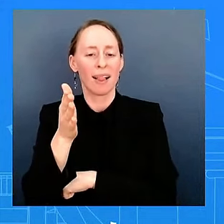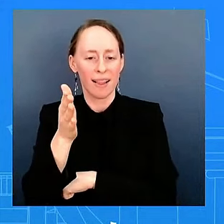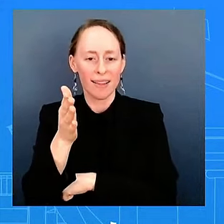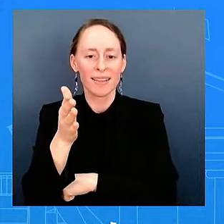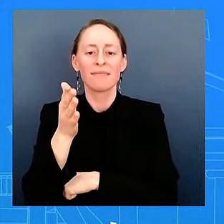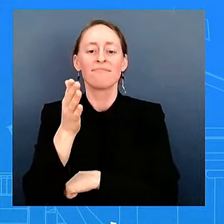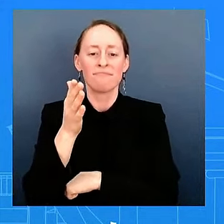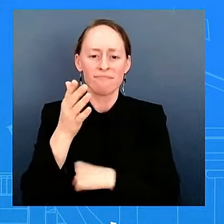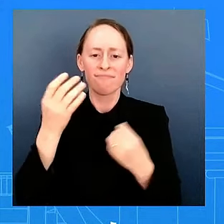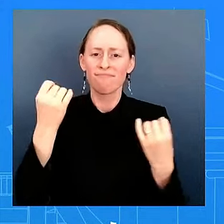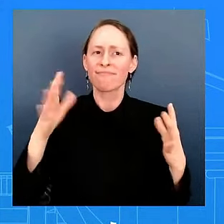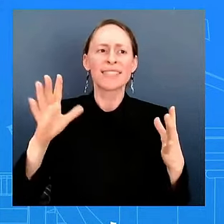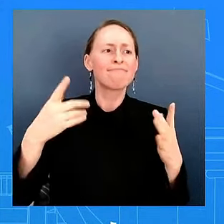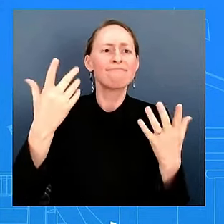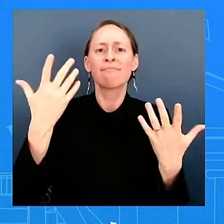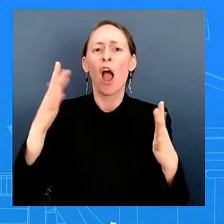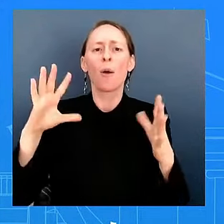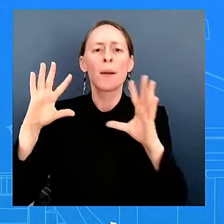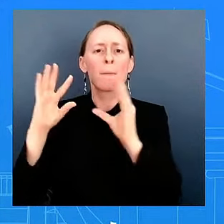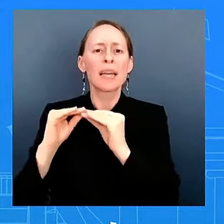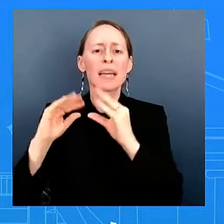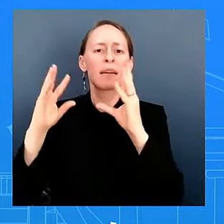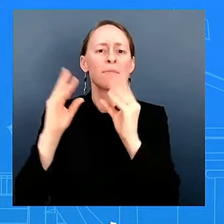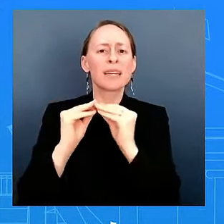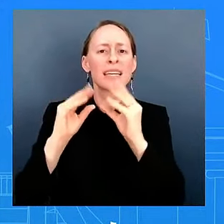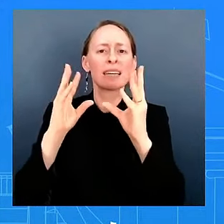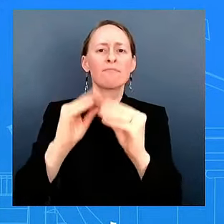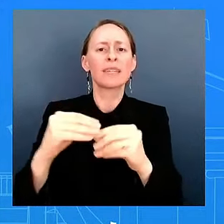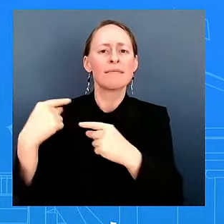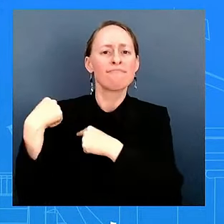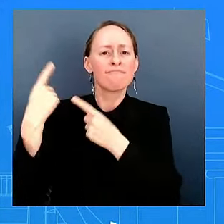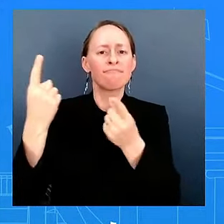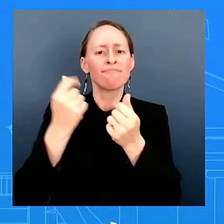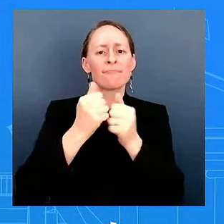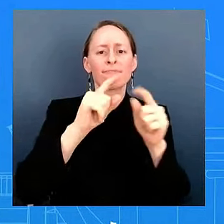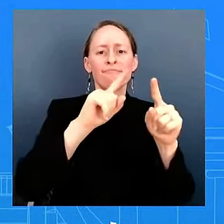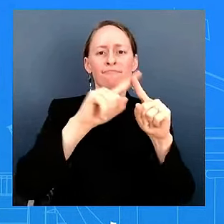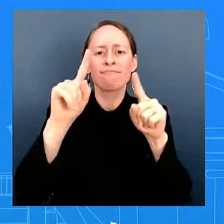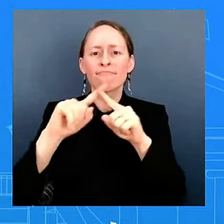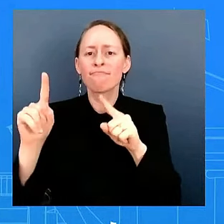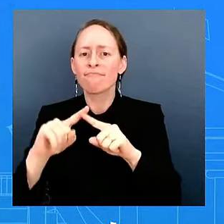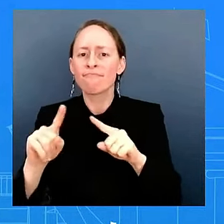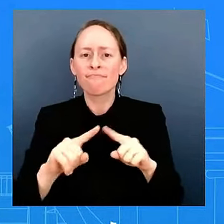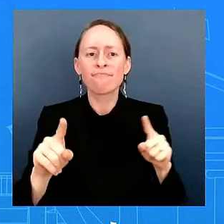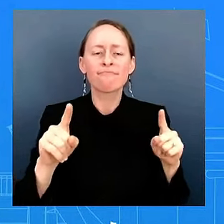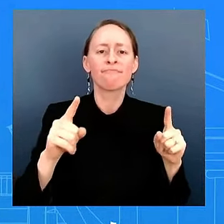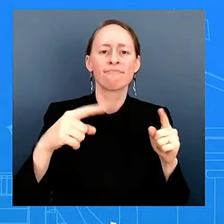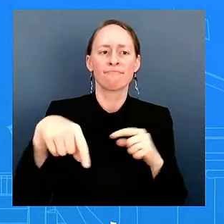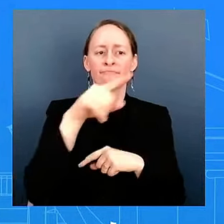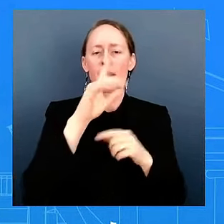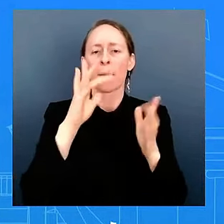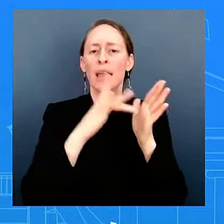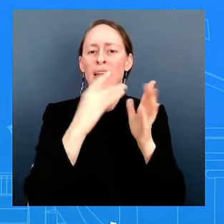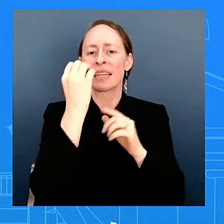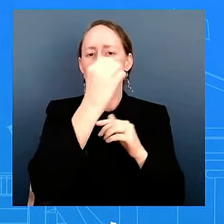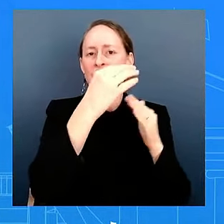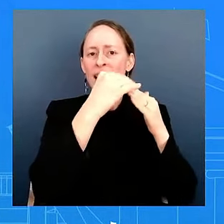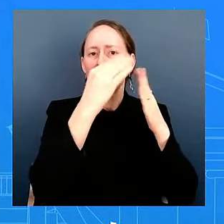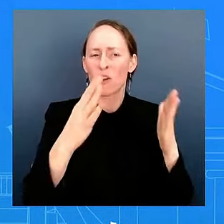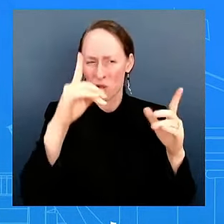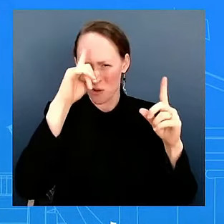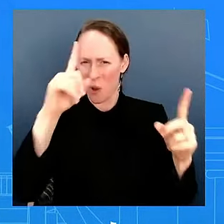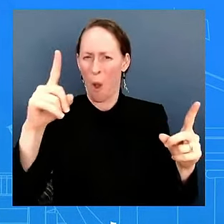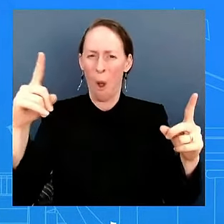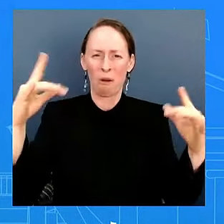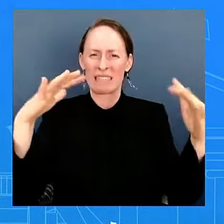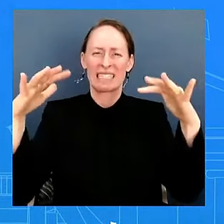past couple of days as it relates to de-escalating the tension in the Middle East. And he has been meeting with his